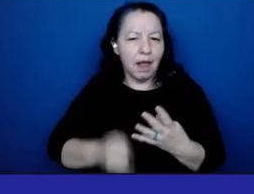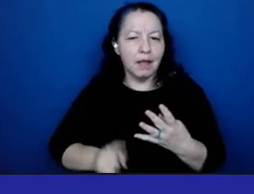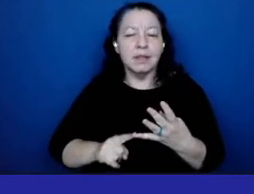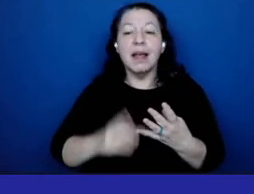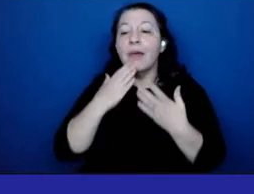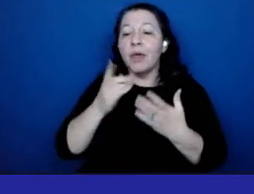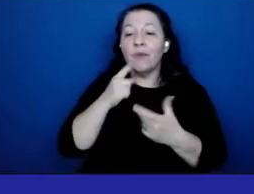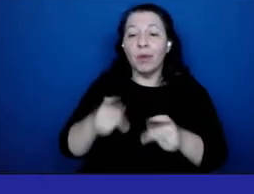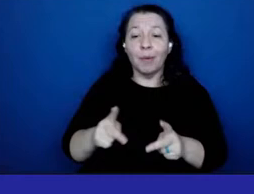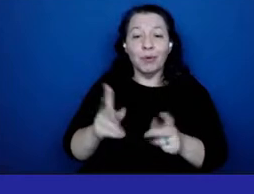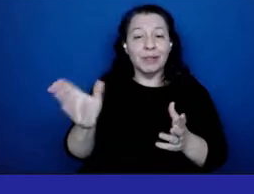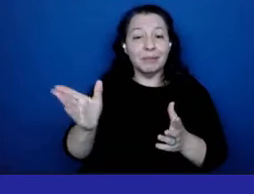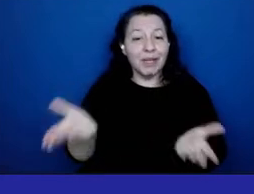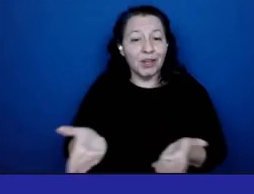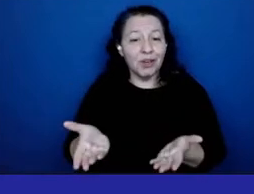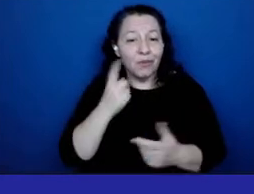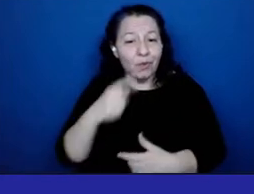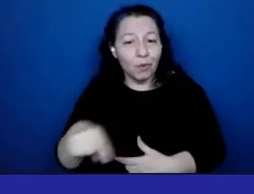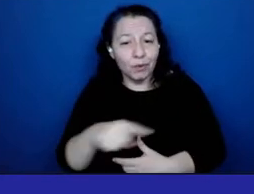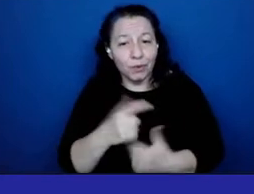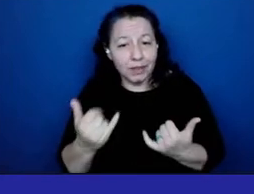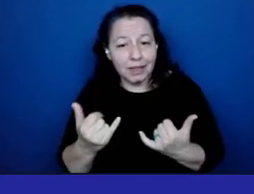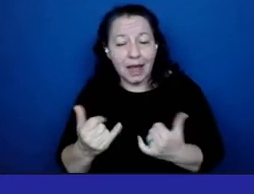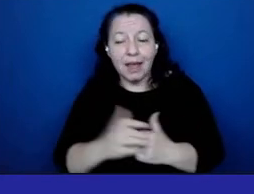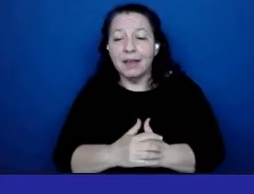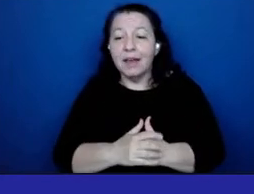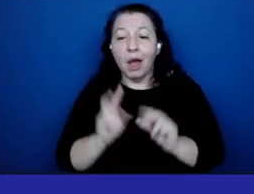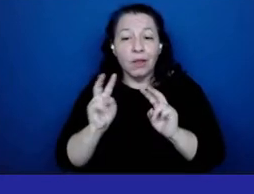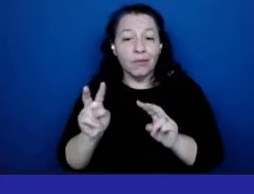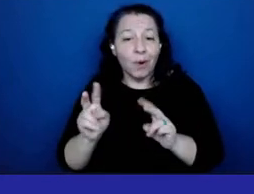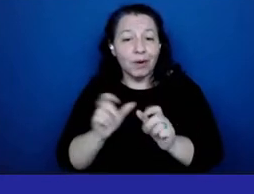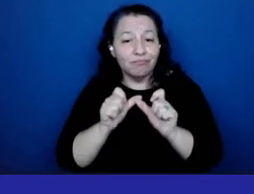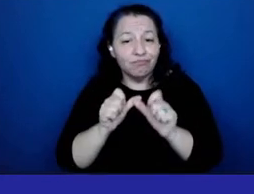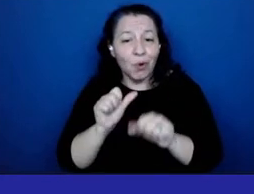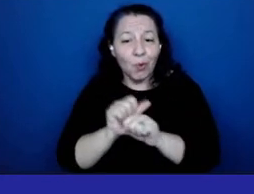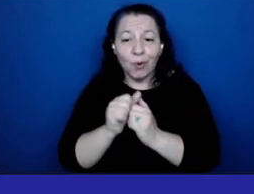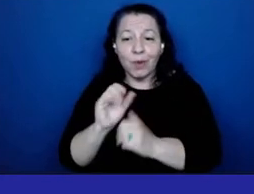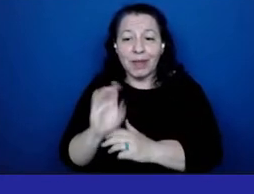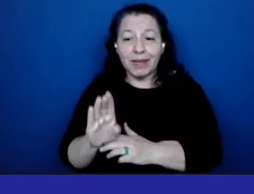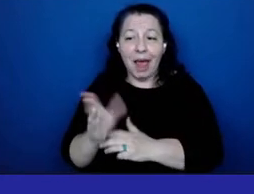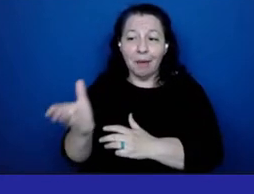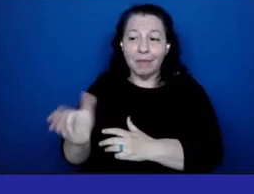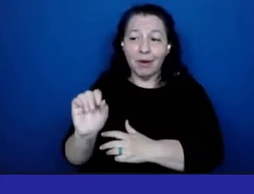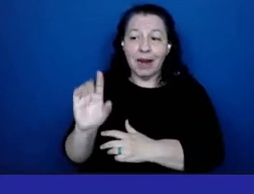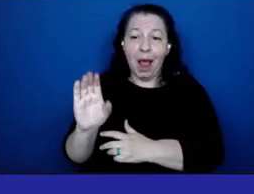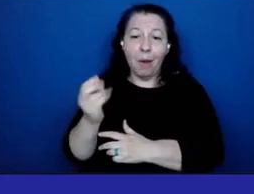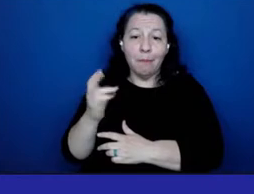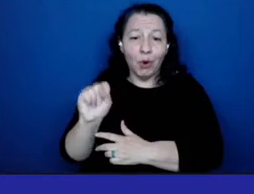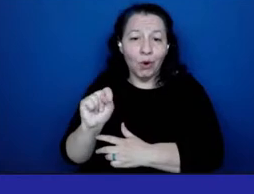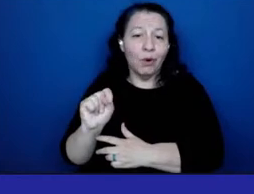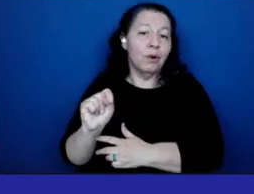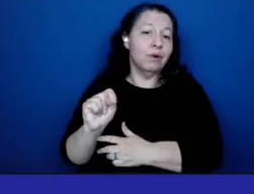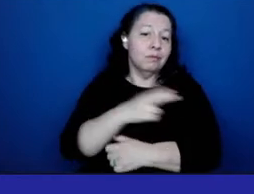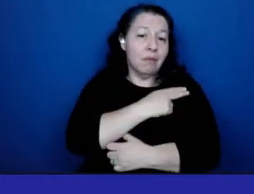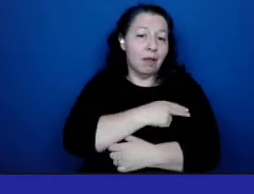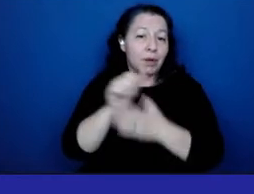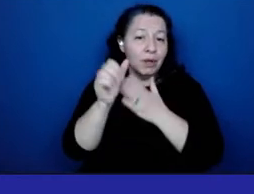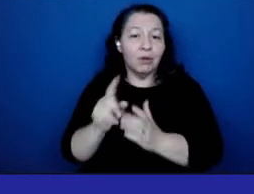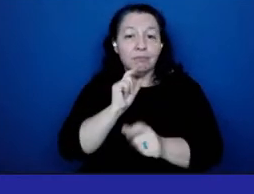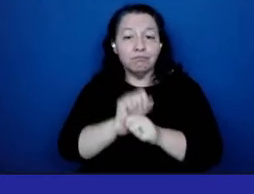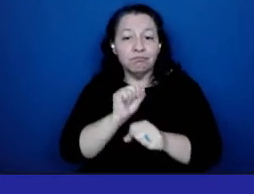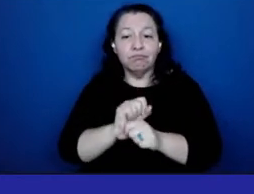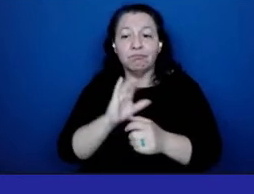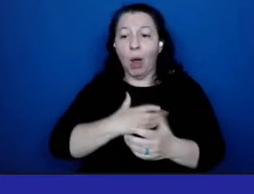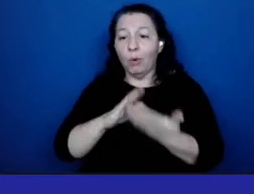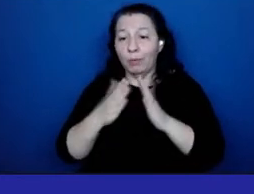to you today i look forward to continue to work with the cab and elmhurst hospital leadership to ensure that our community gets the care